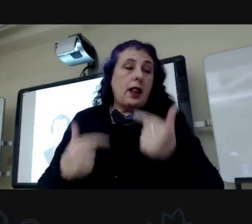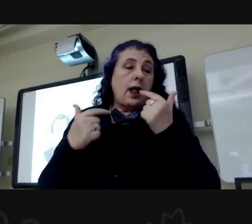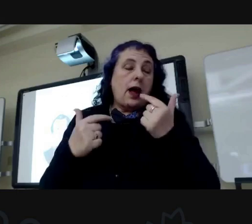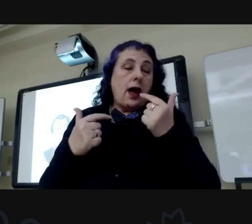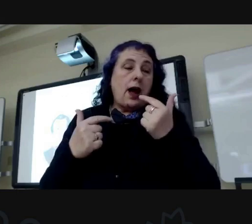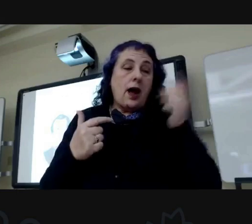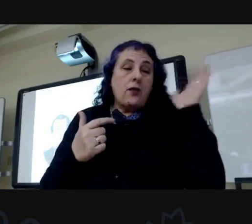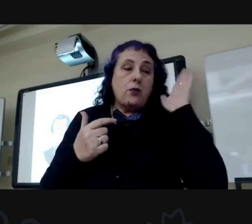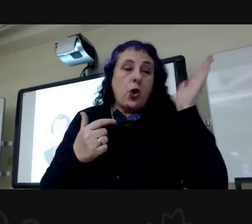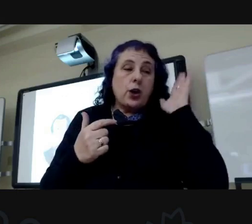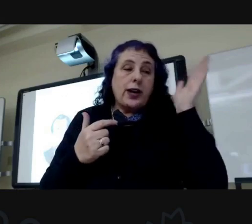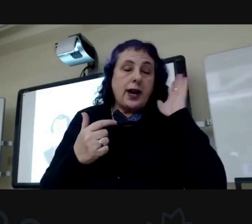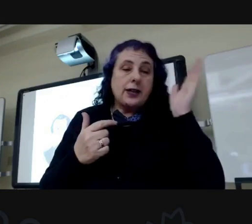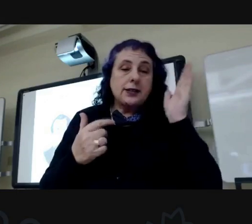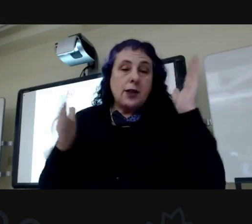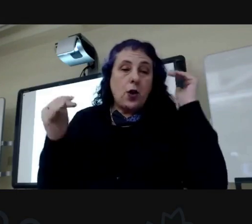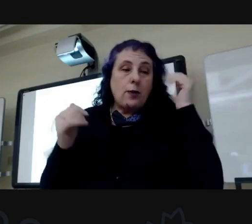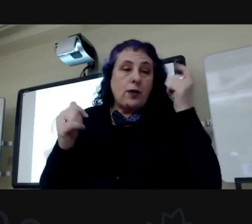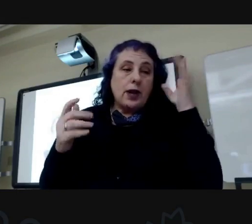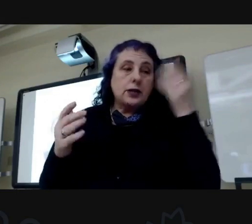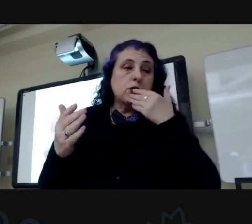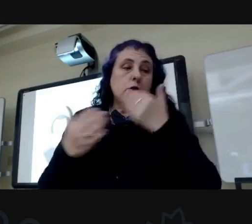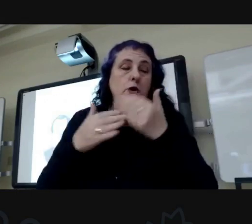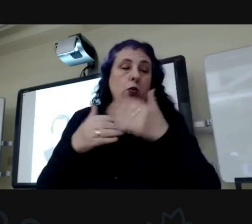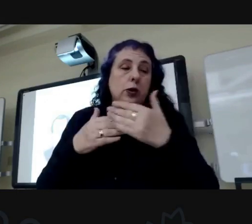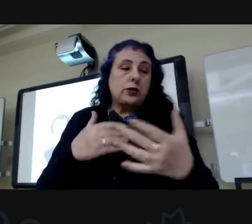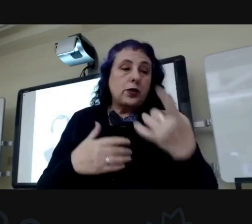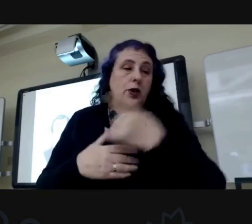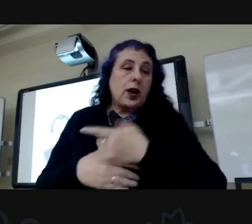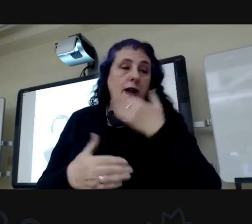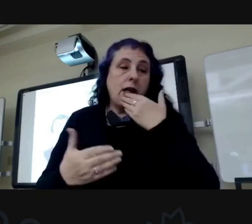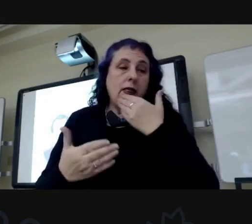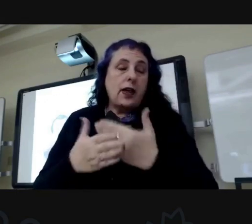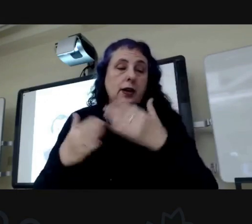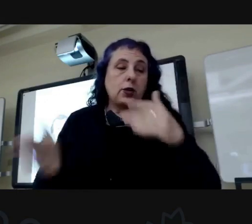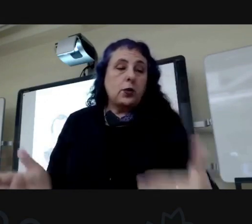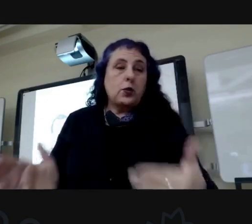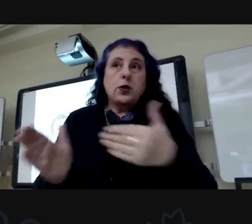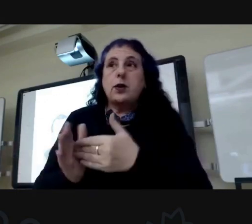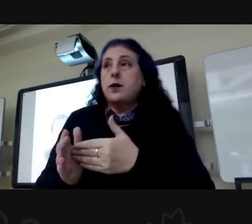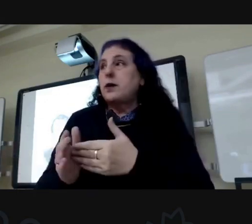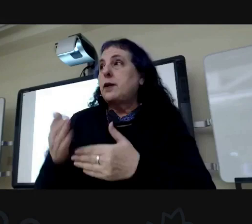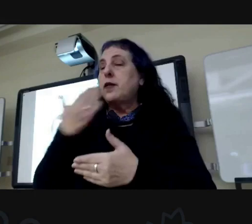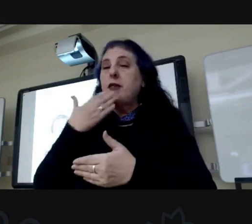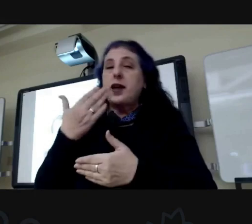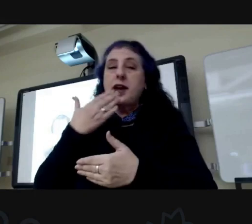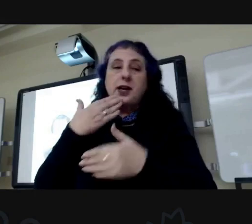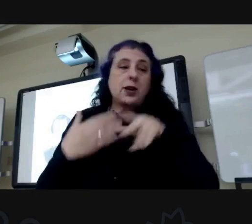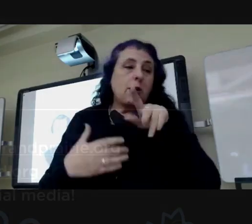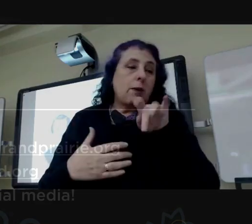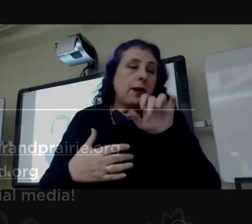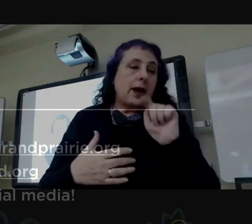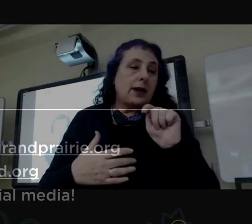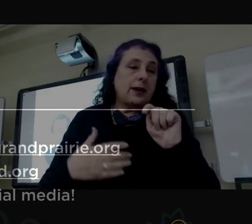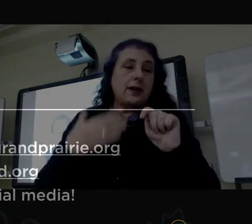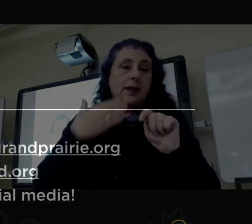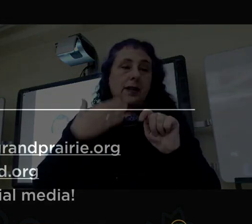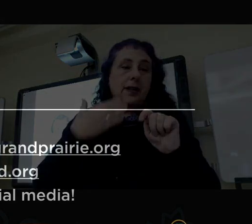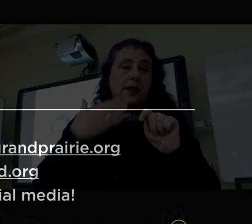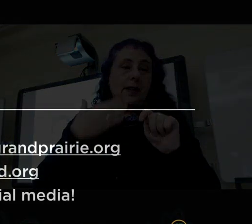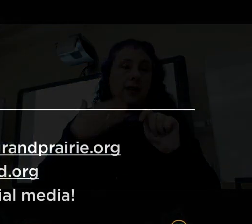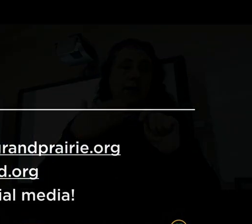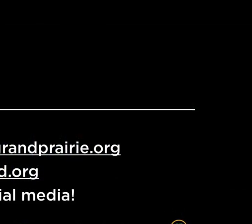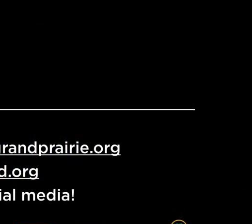and hope everybody has a good rest of your day. Thank you again. Thank you, Pat. Thanks, Pat. Yeah. Yeah.